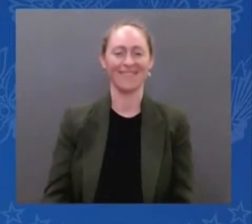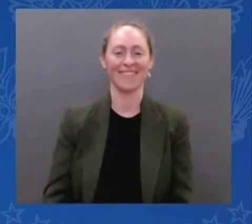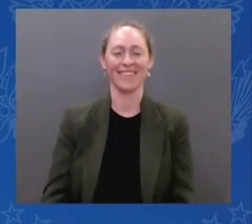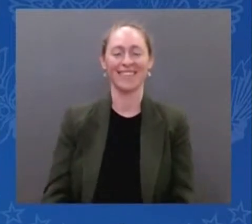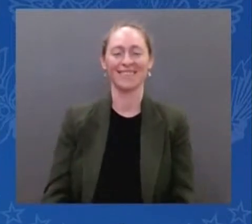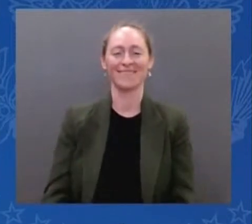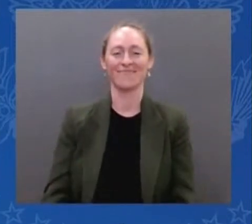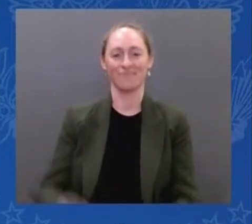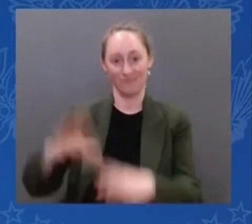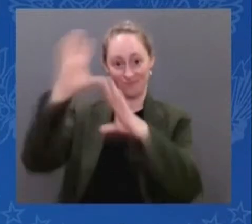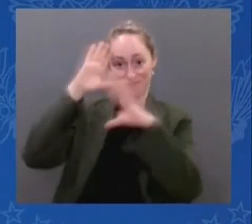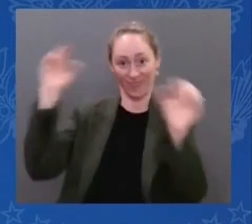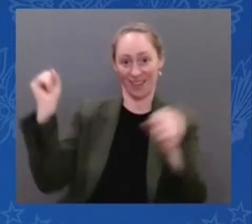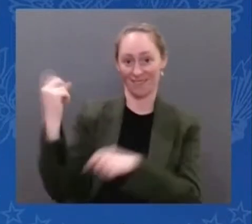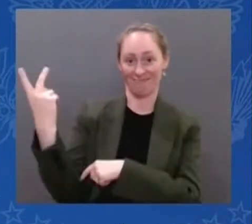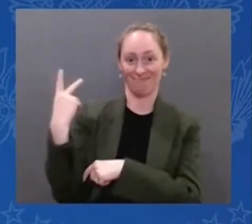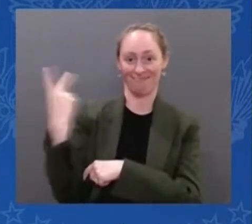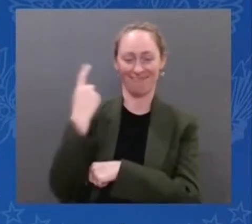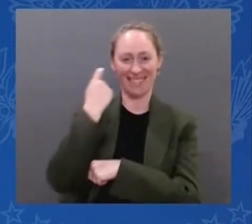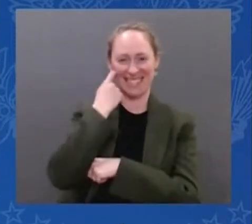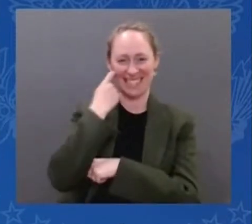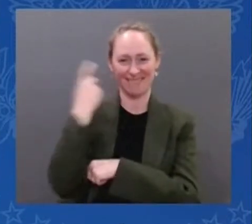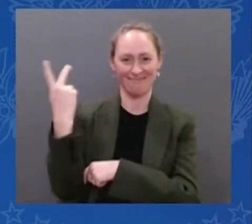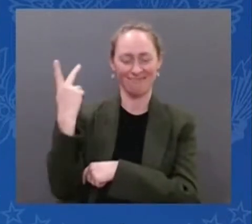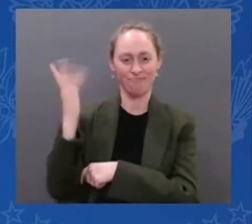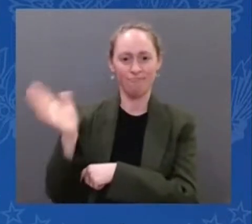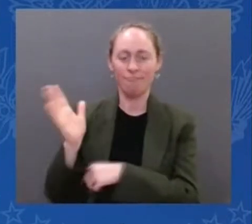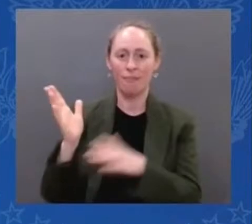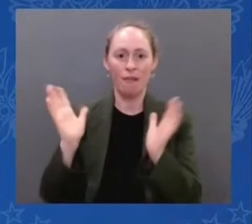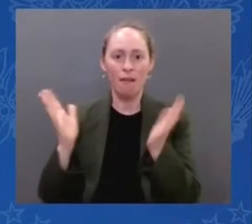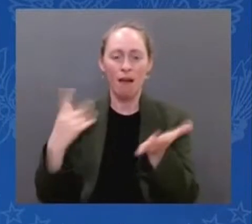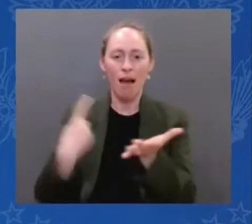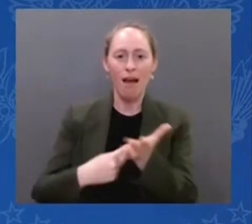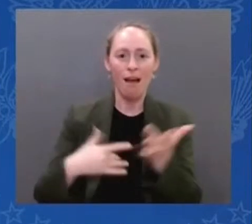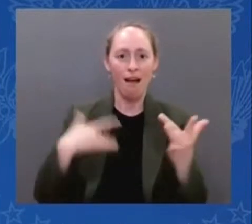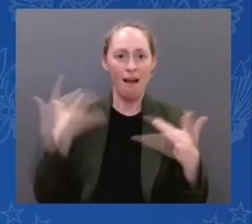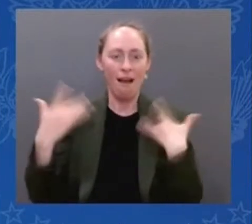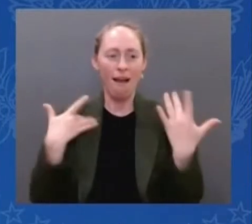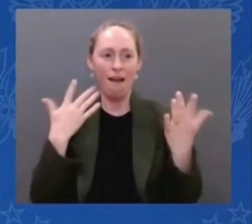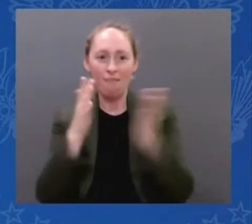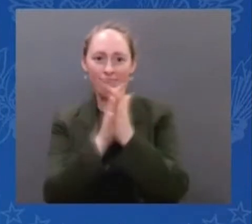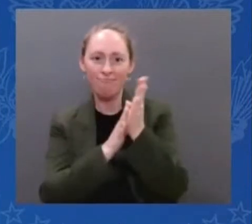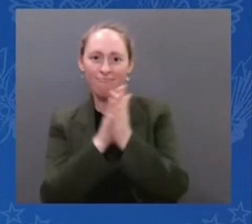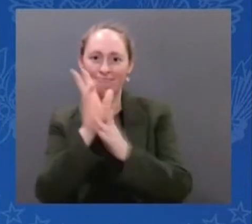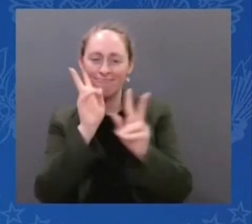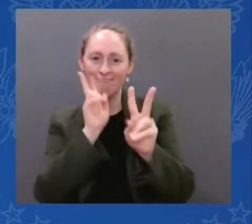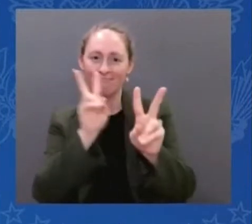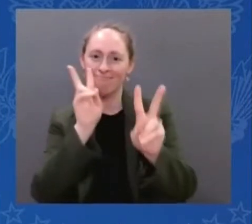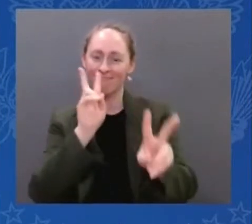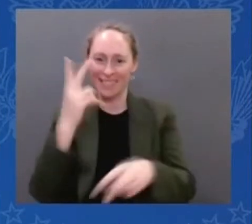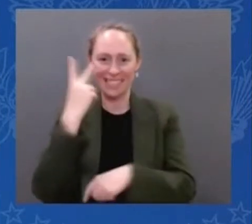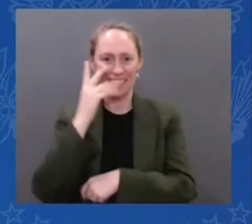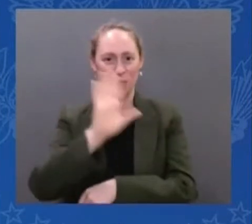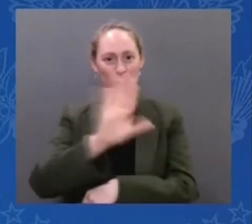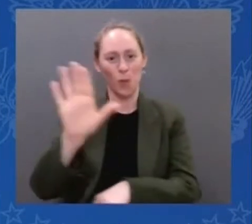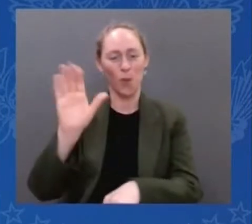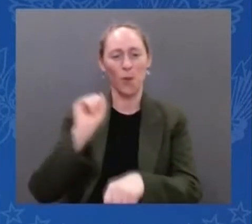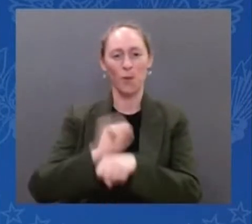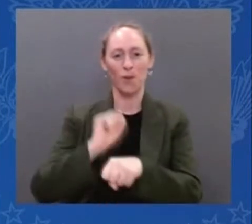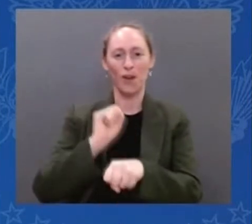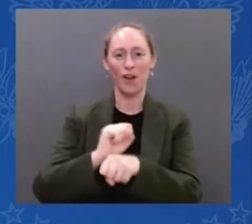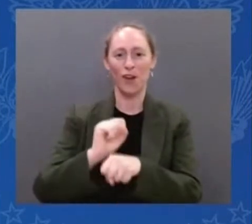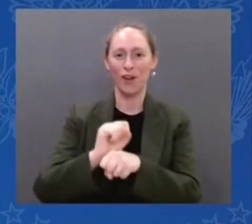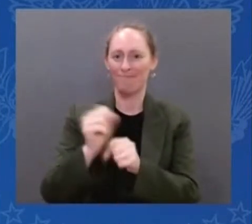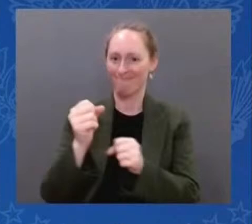everything you all do. This is a very exciting moment to join you for the unveiling of the work that you have been